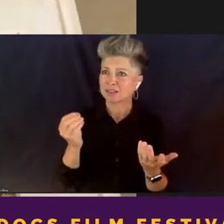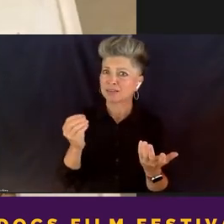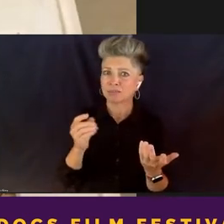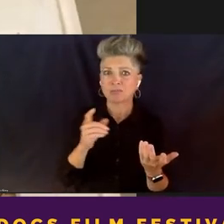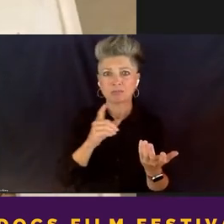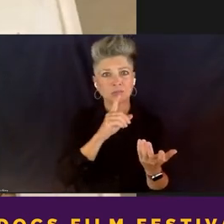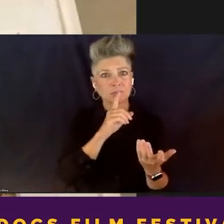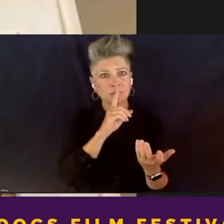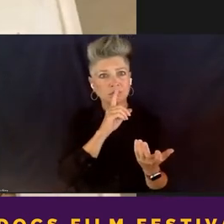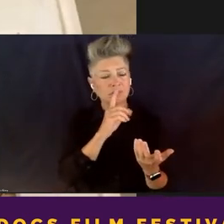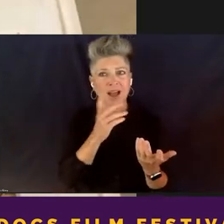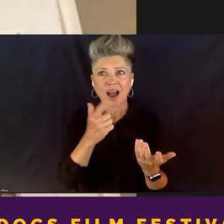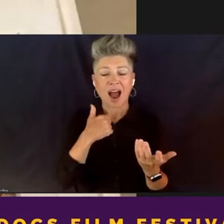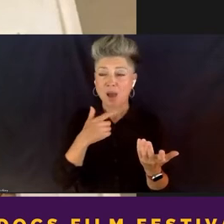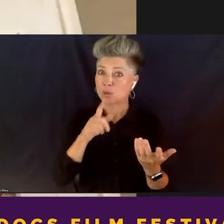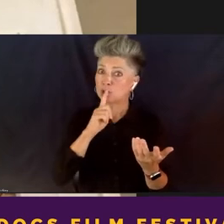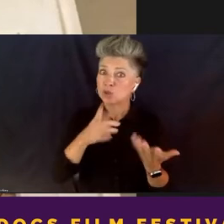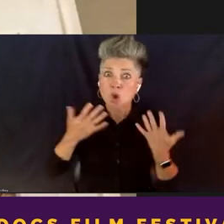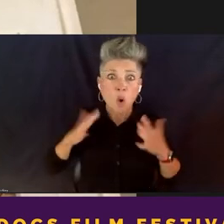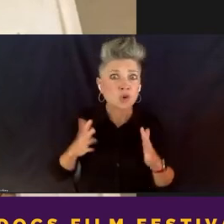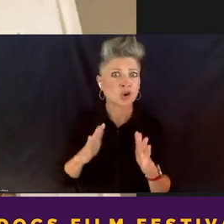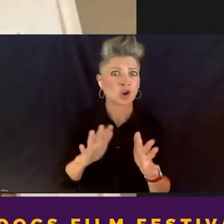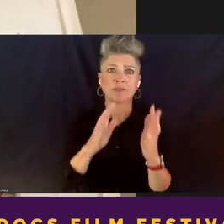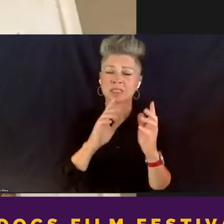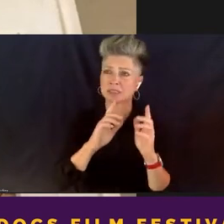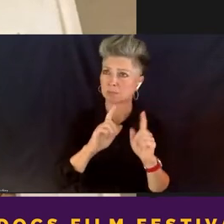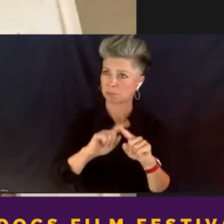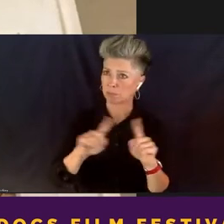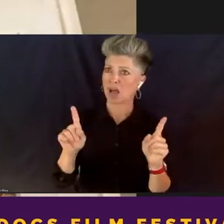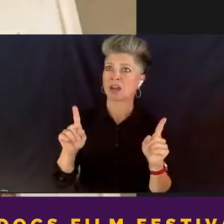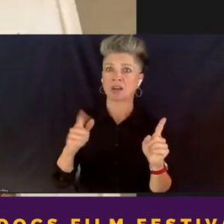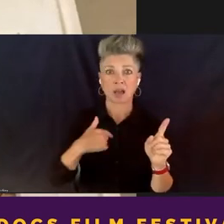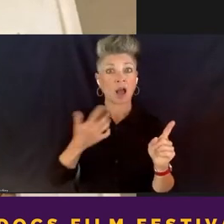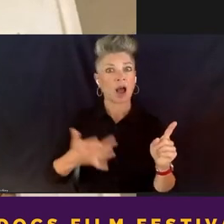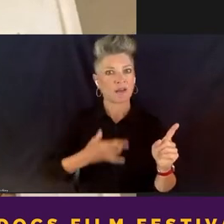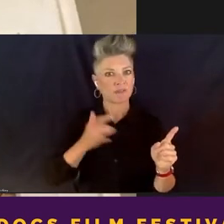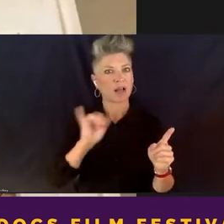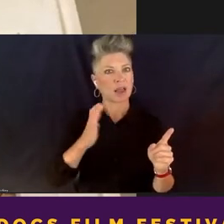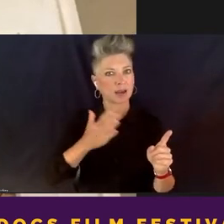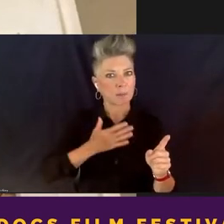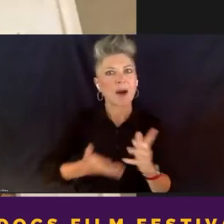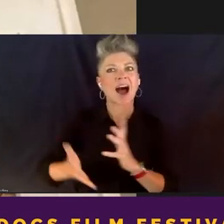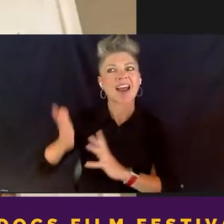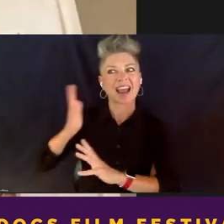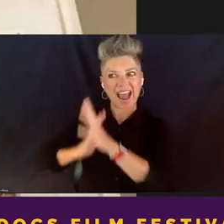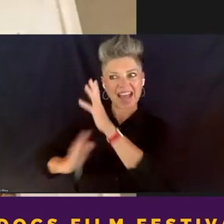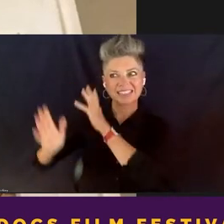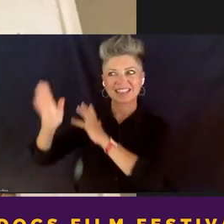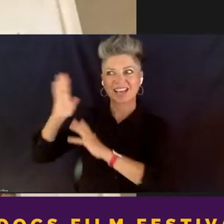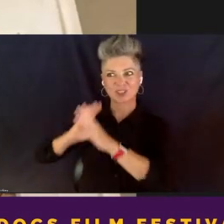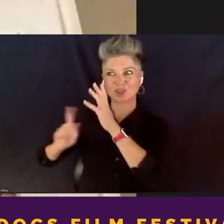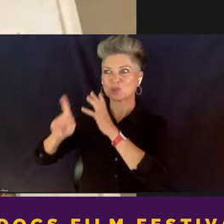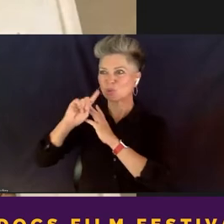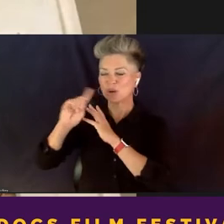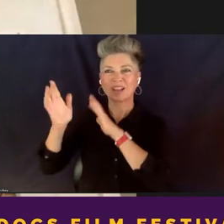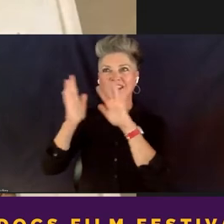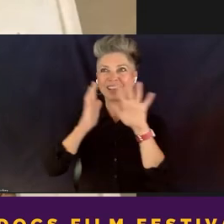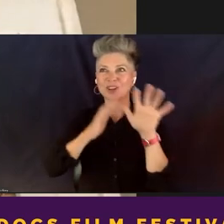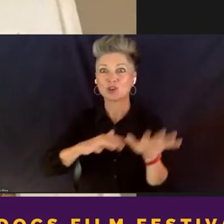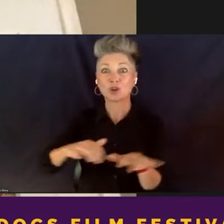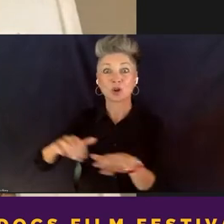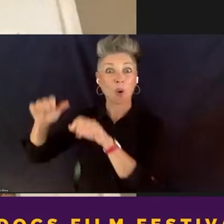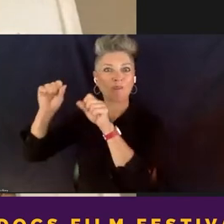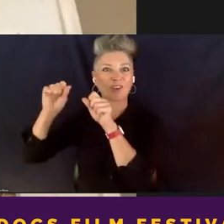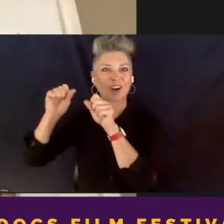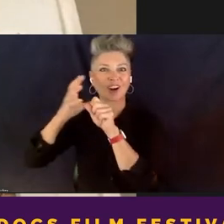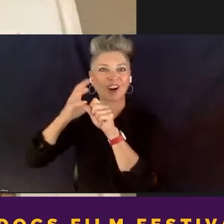climates, I was super nervous, but I just really feel as though that my ancestors took something over me that spoke for me,